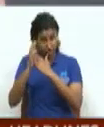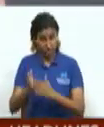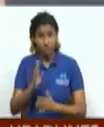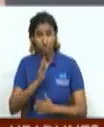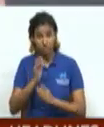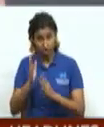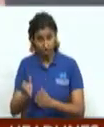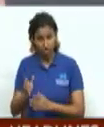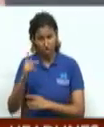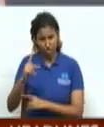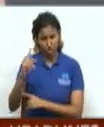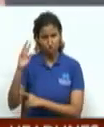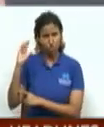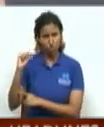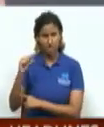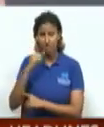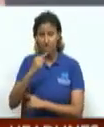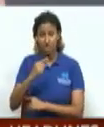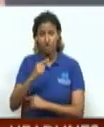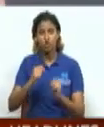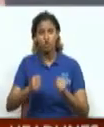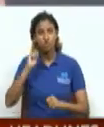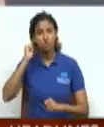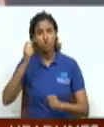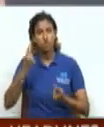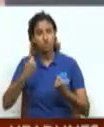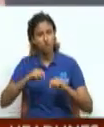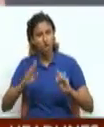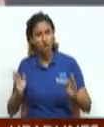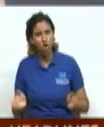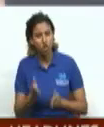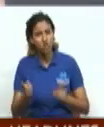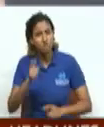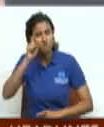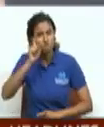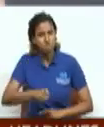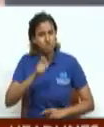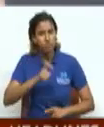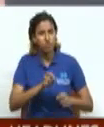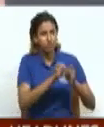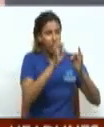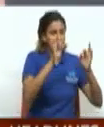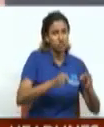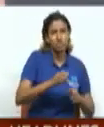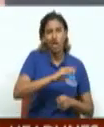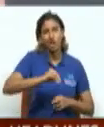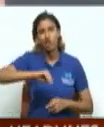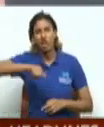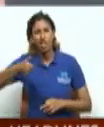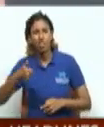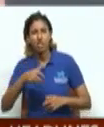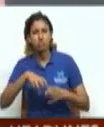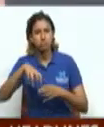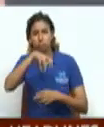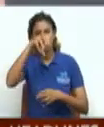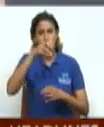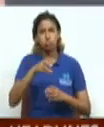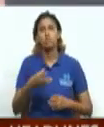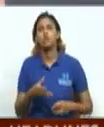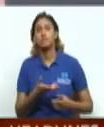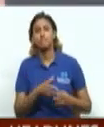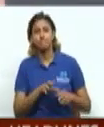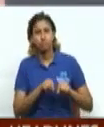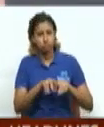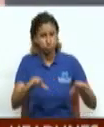Singh, backed TNT's legislative push to make it mandatory for local carbon emitters to provide their data. At present,